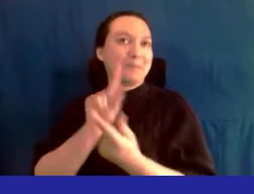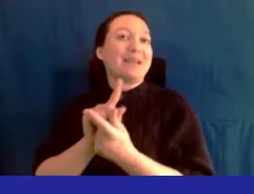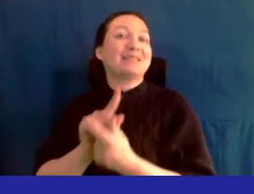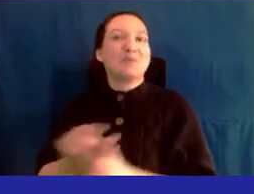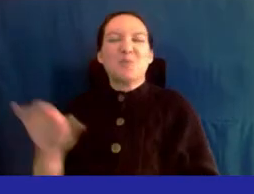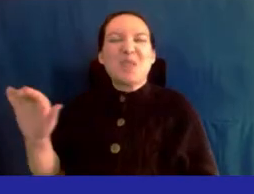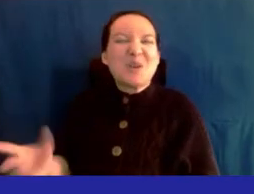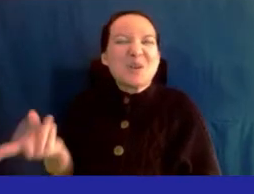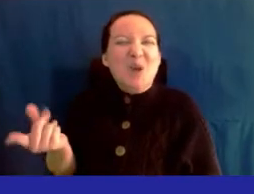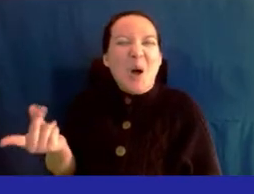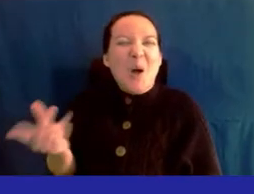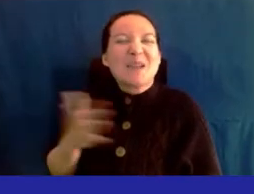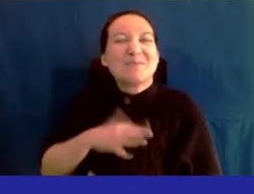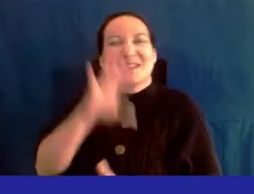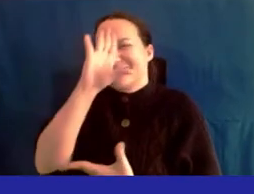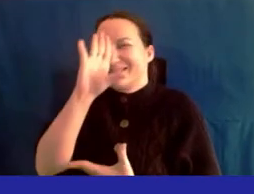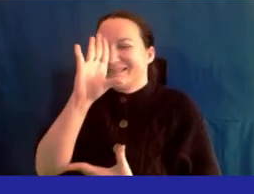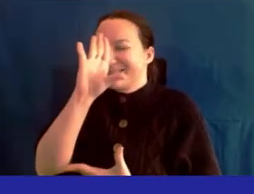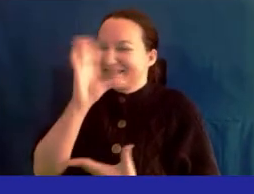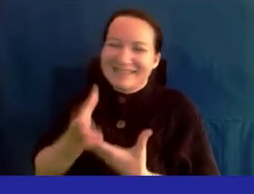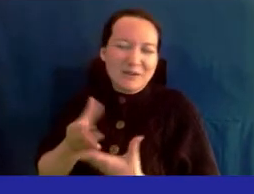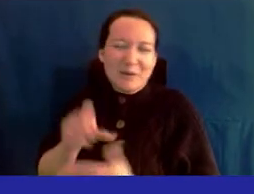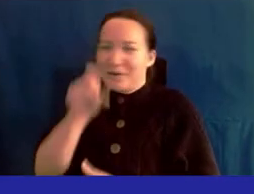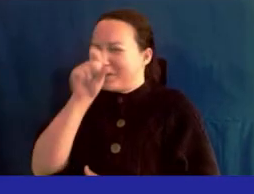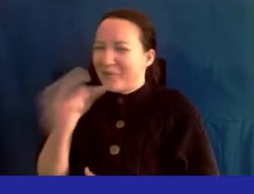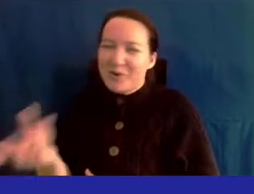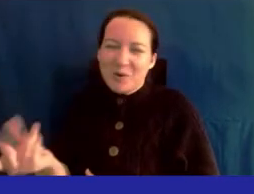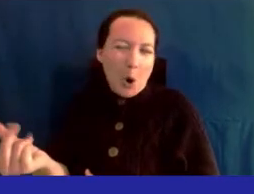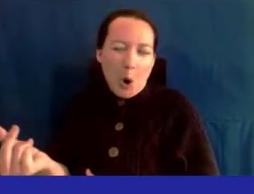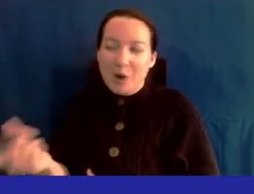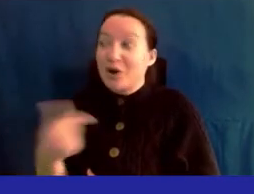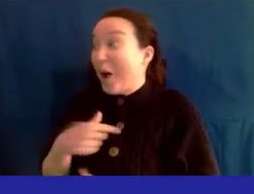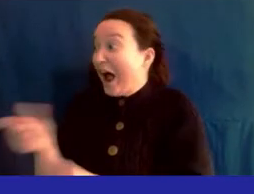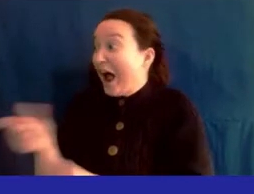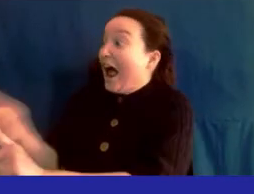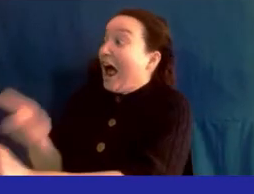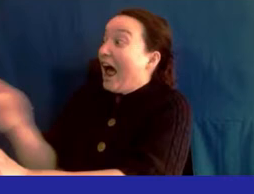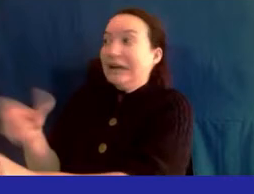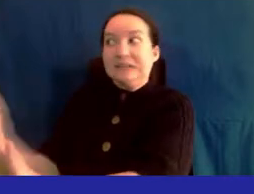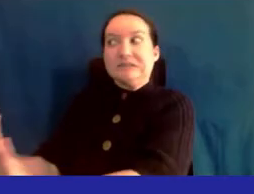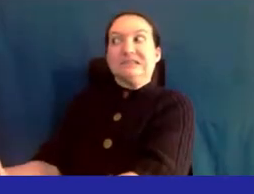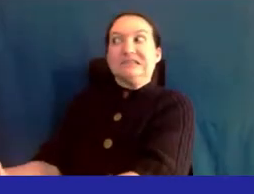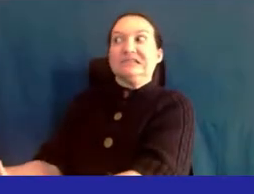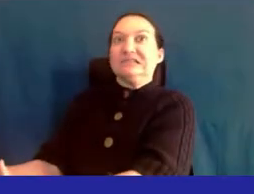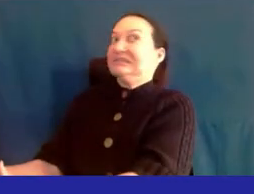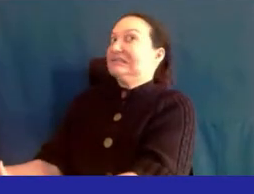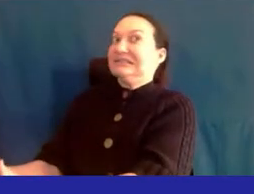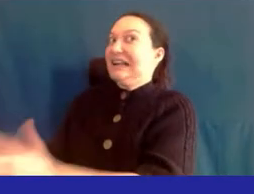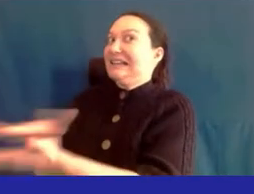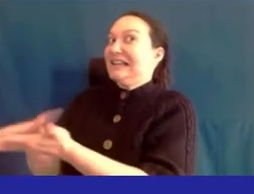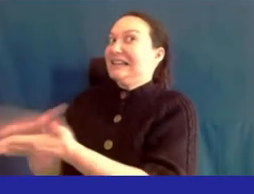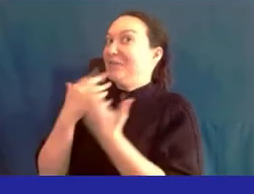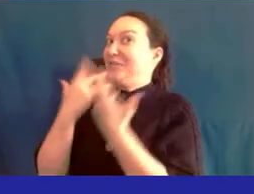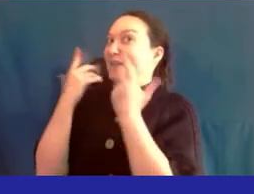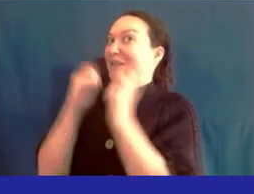dog. My son loved the dog, and my son wanted to chase the dog. I said, don't do that. Be nice to the dog. And she